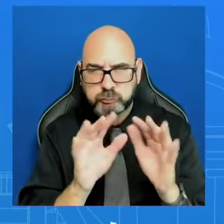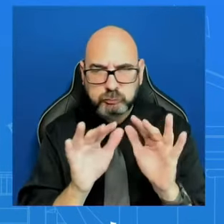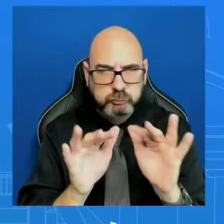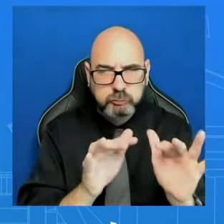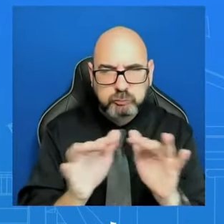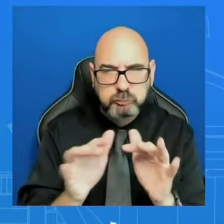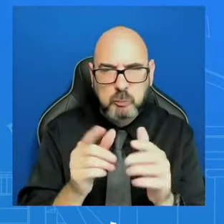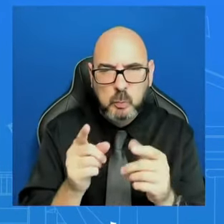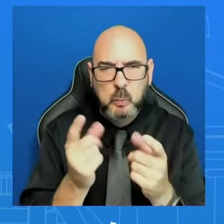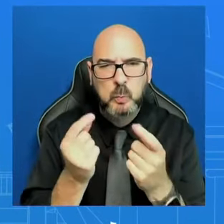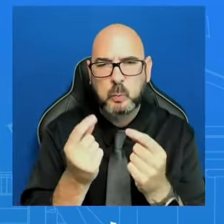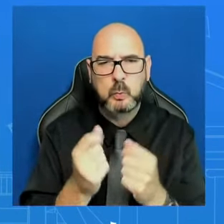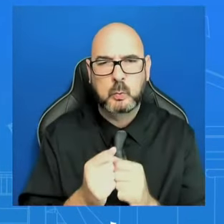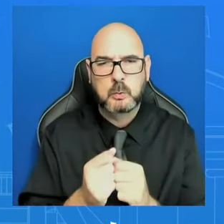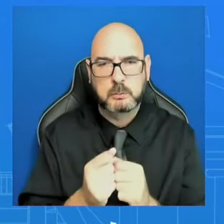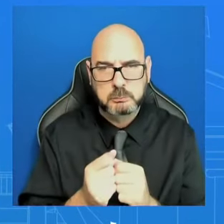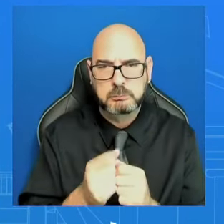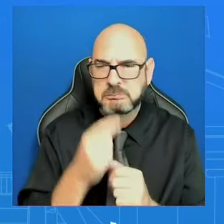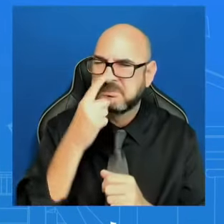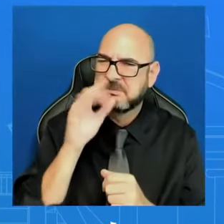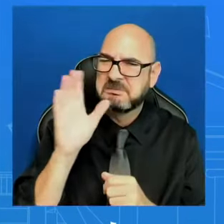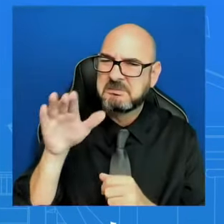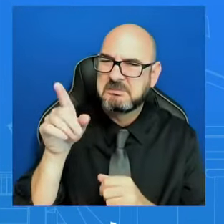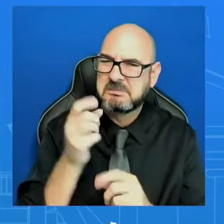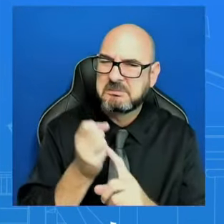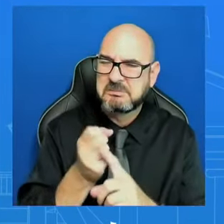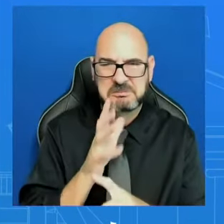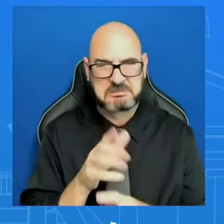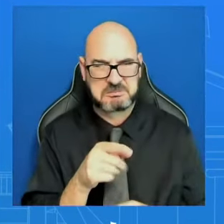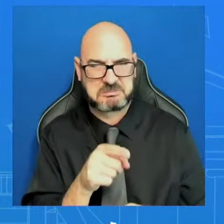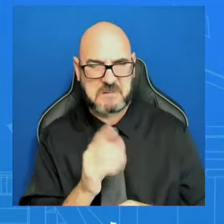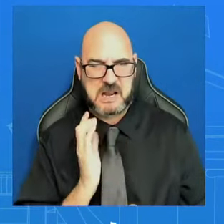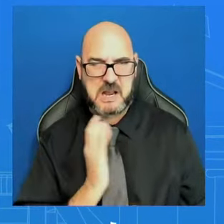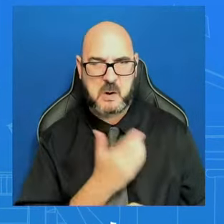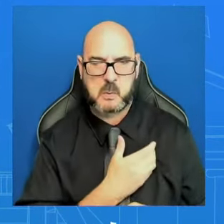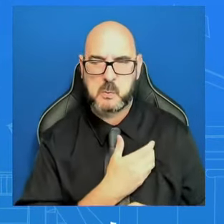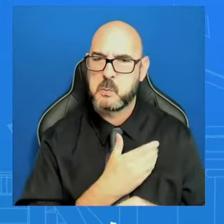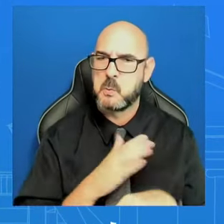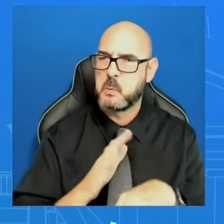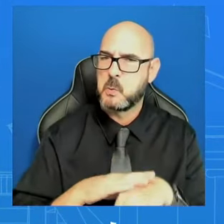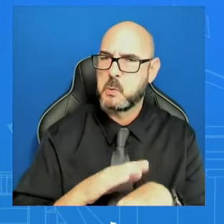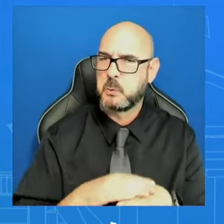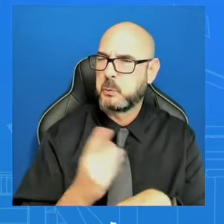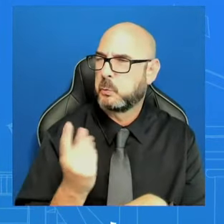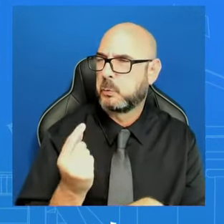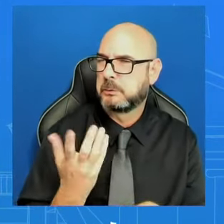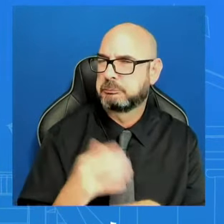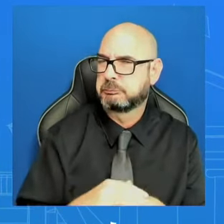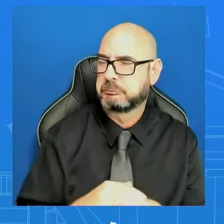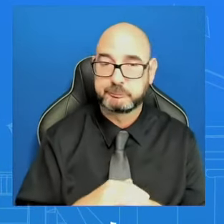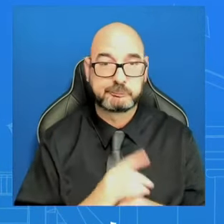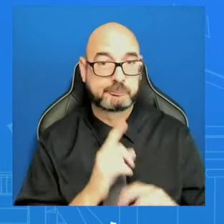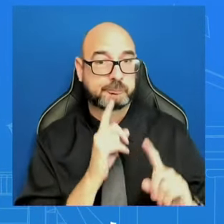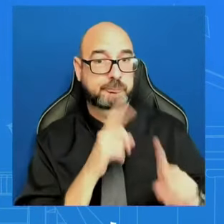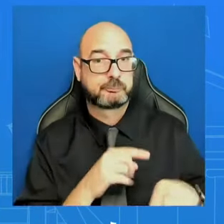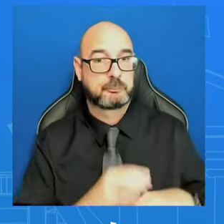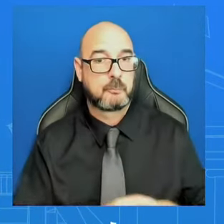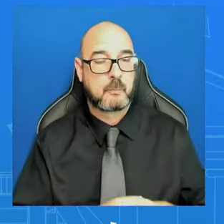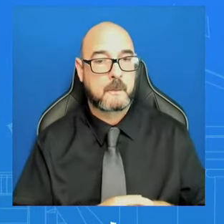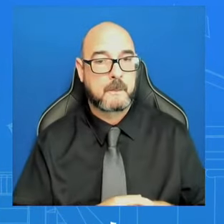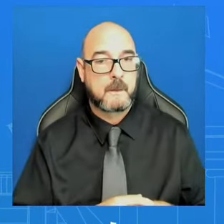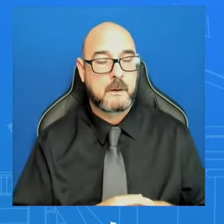What exactly is the warning that's being issued here? I think it's very clear in the language itself, Nancy. We're going to –